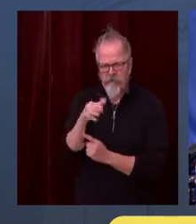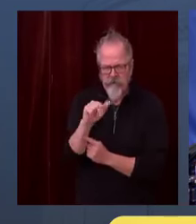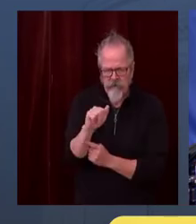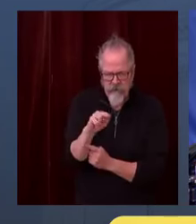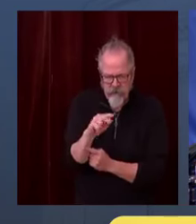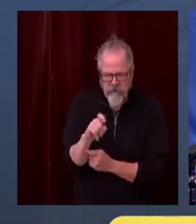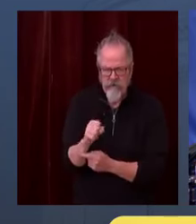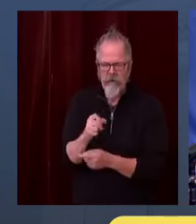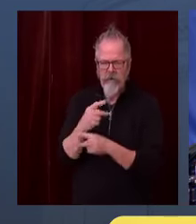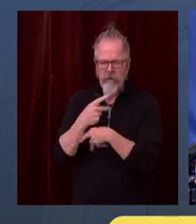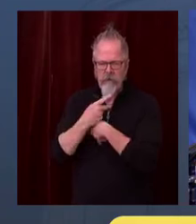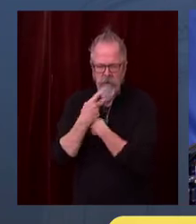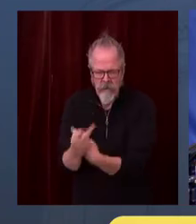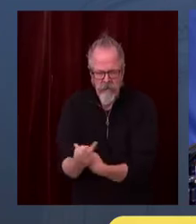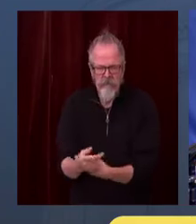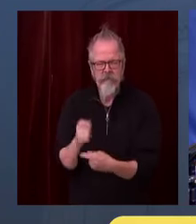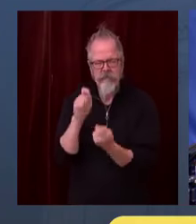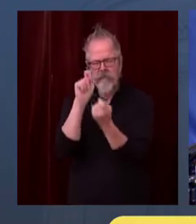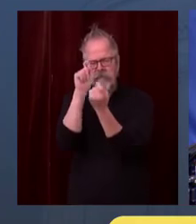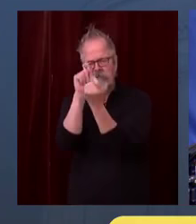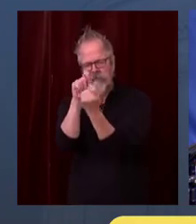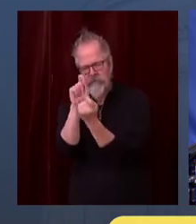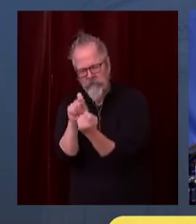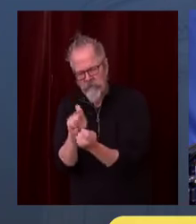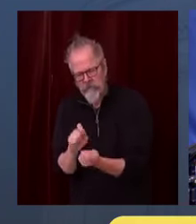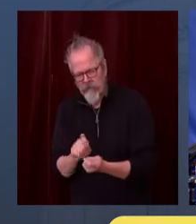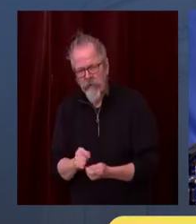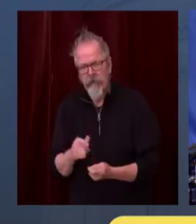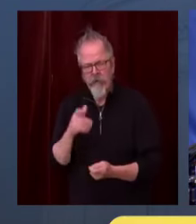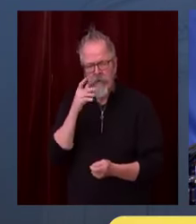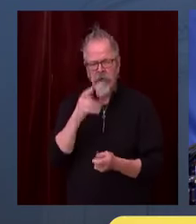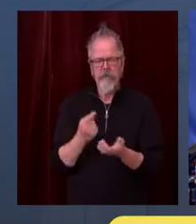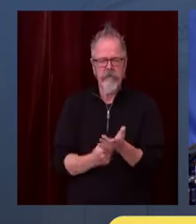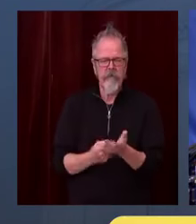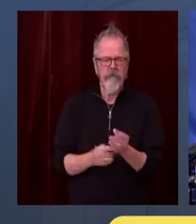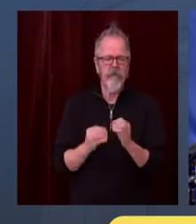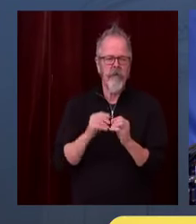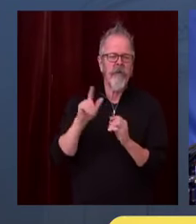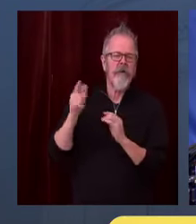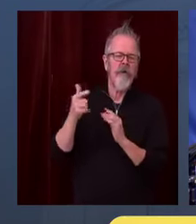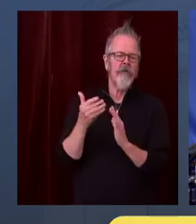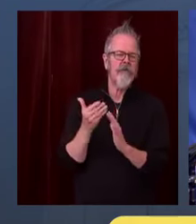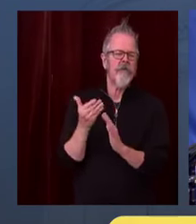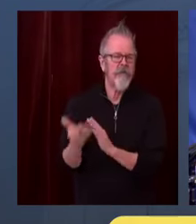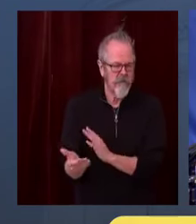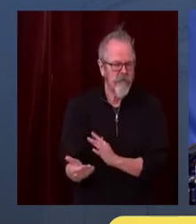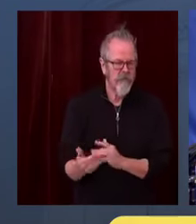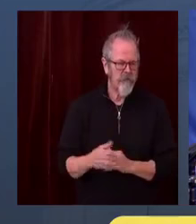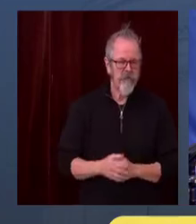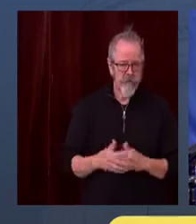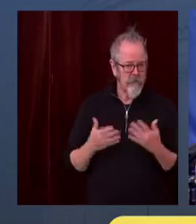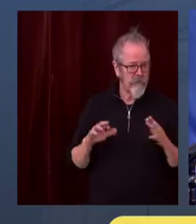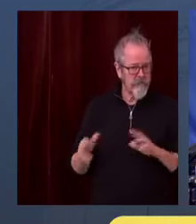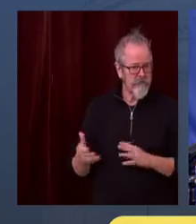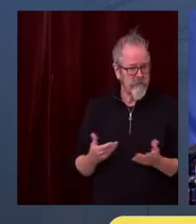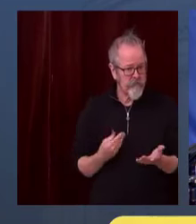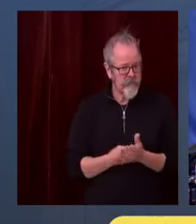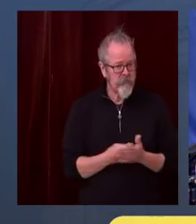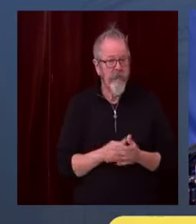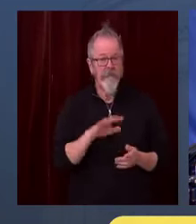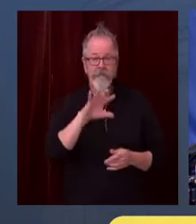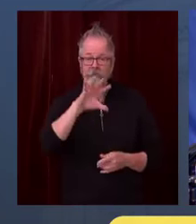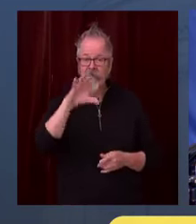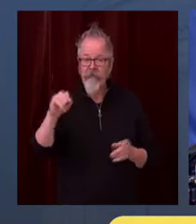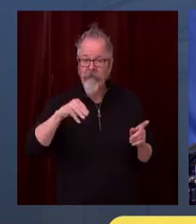about that in the upcoming days. So that's $50 million that is going to help some folks. But I don't want to think that's going to solve